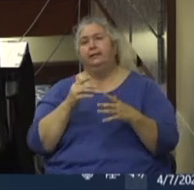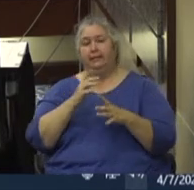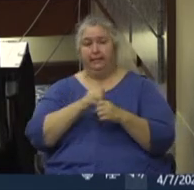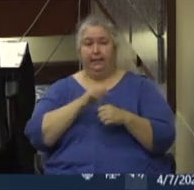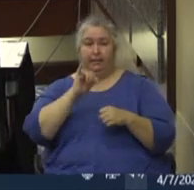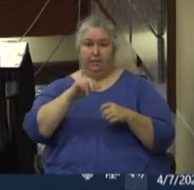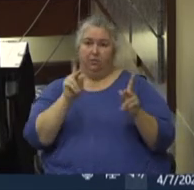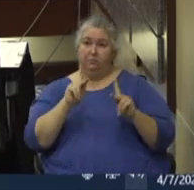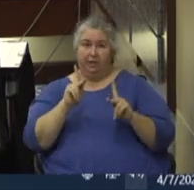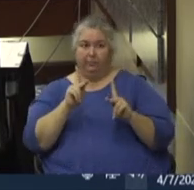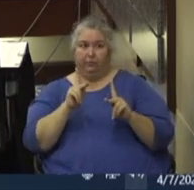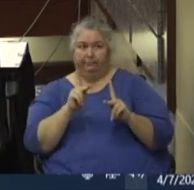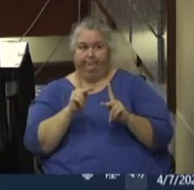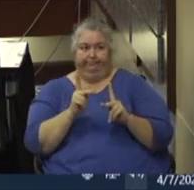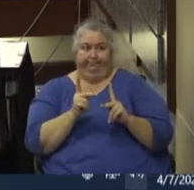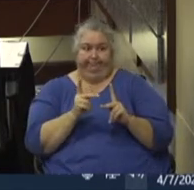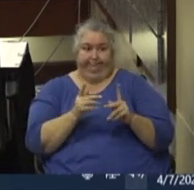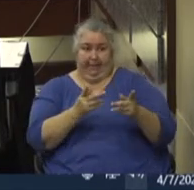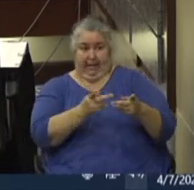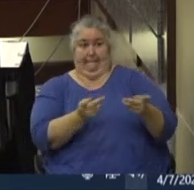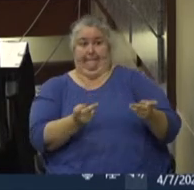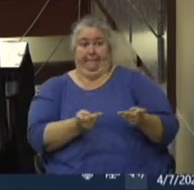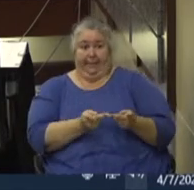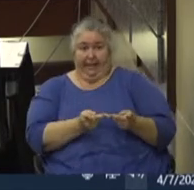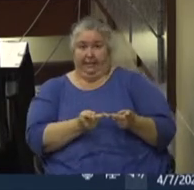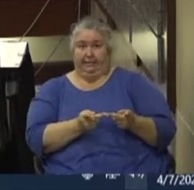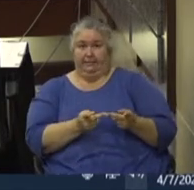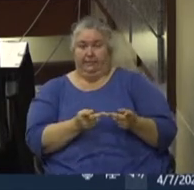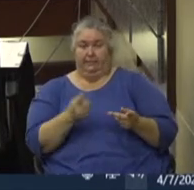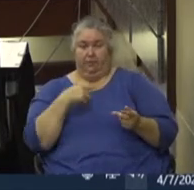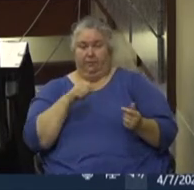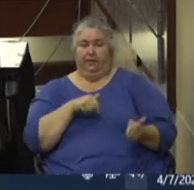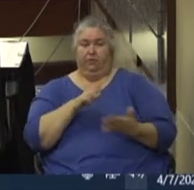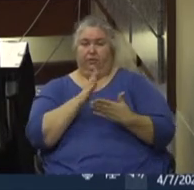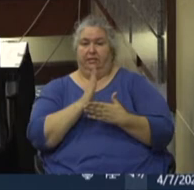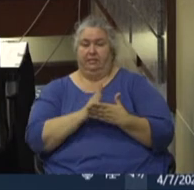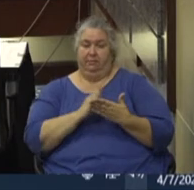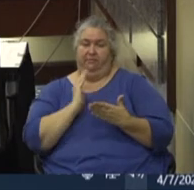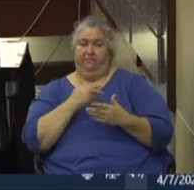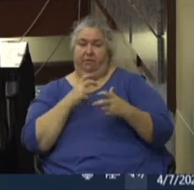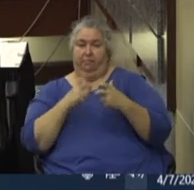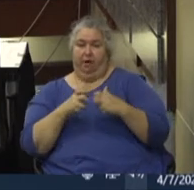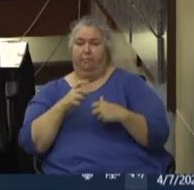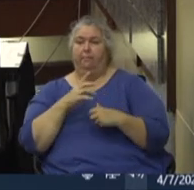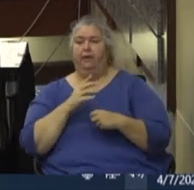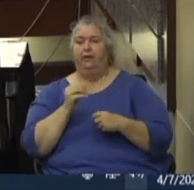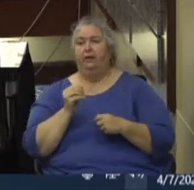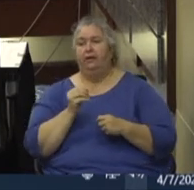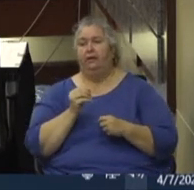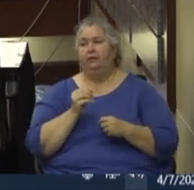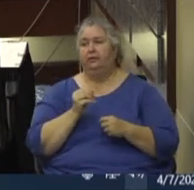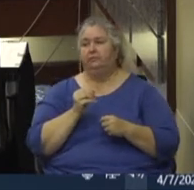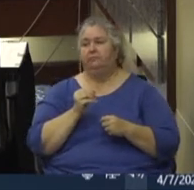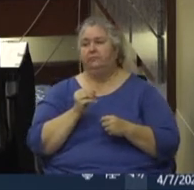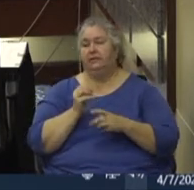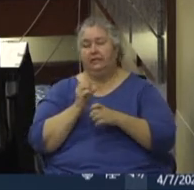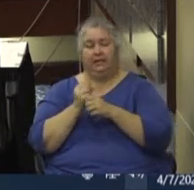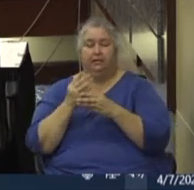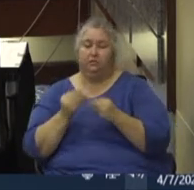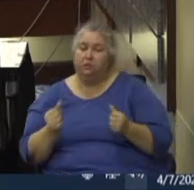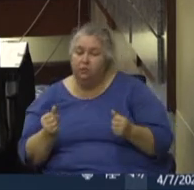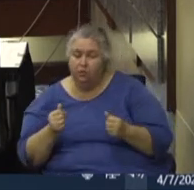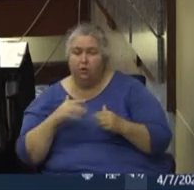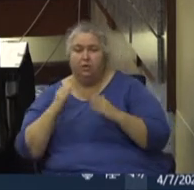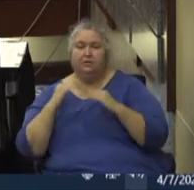people in place so that we could, you know, potentially address some of our problems and get to, get to a solution or step one of the